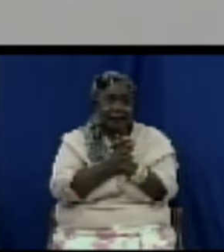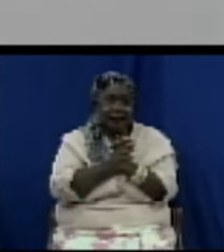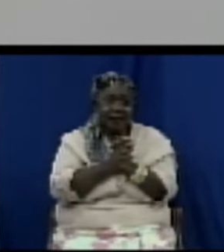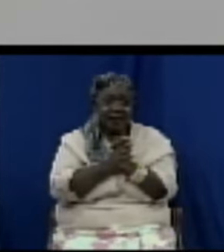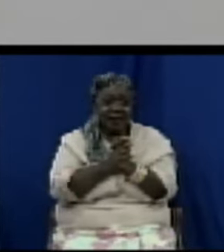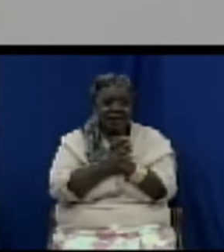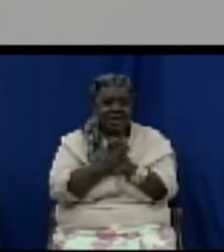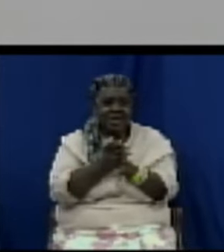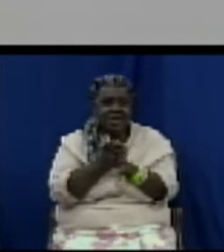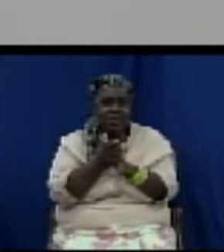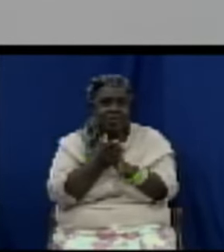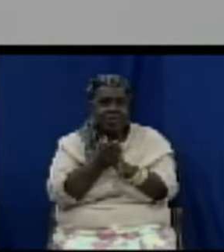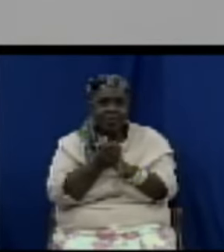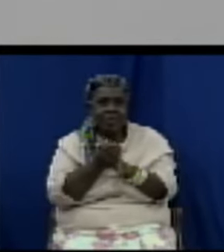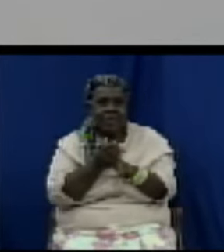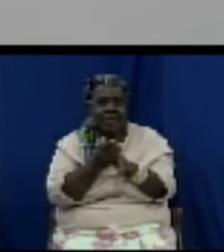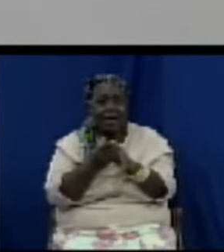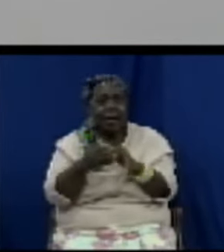the